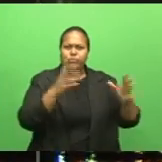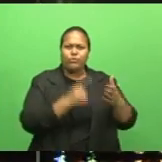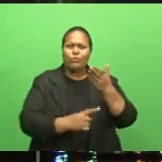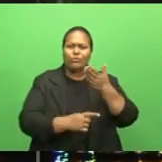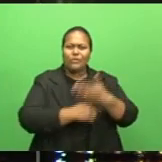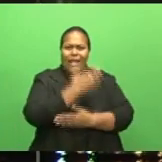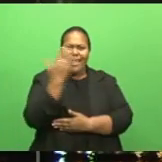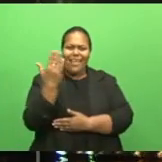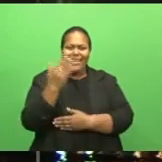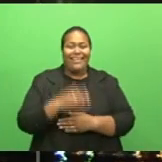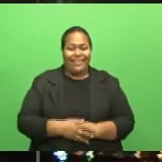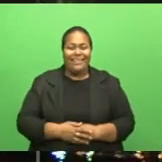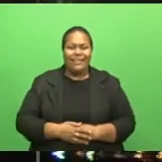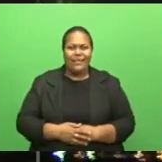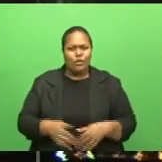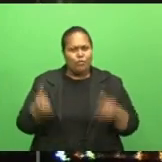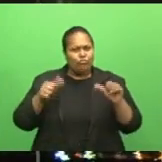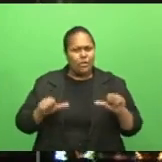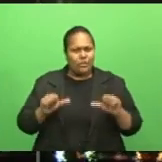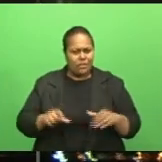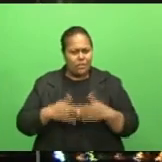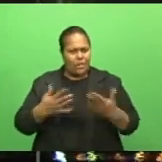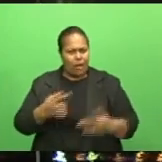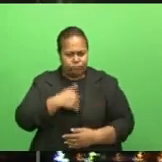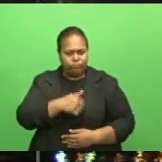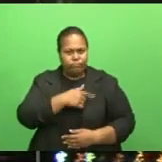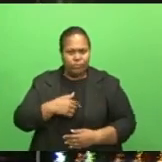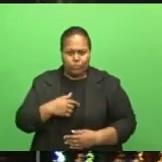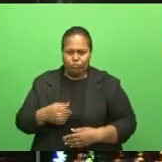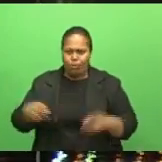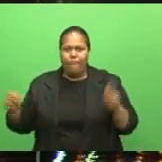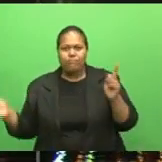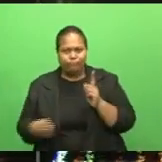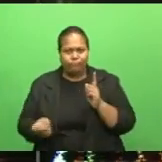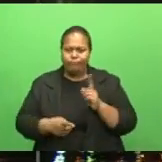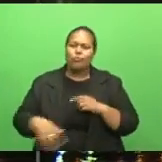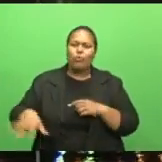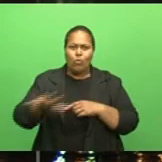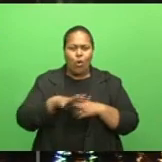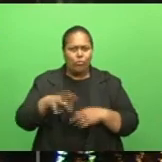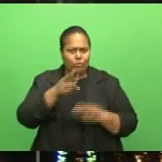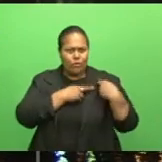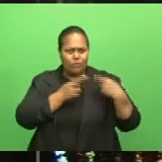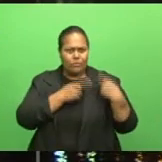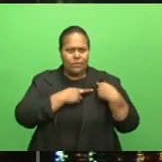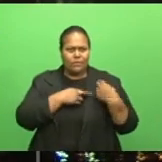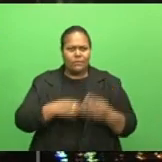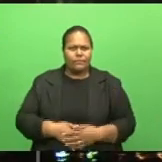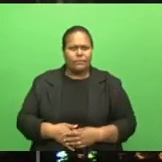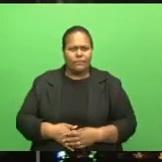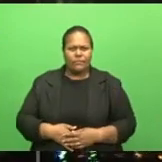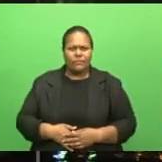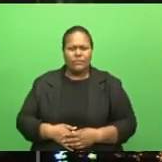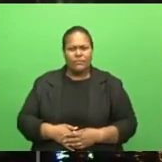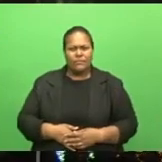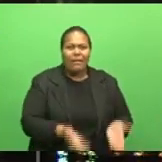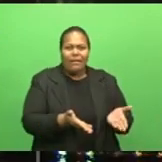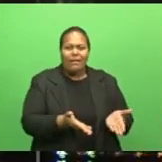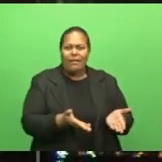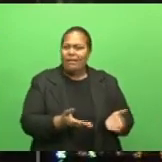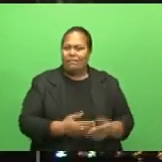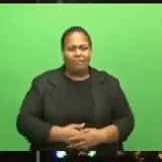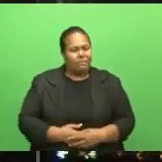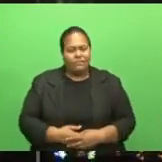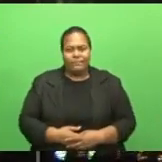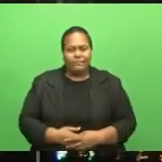While the president is vowing to punish those responsible, documents show warning signs were missed, or worse, ignored for years.